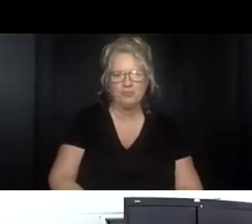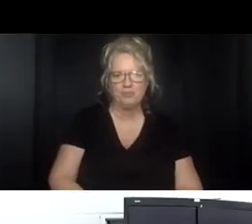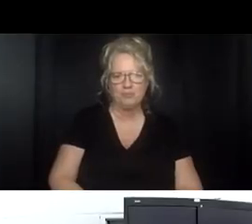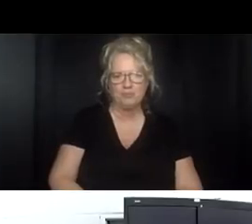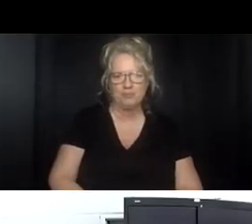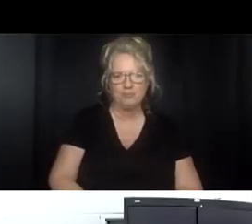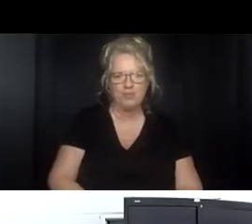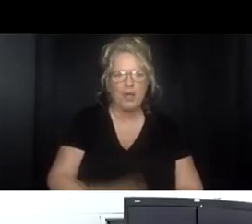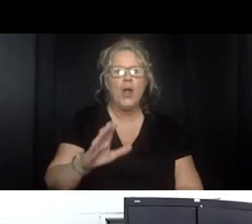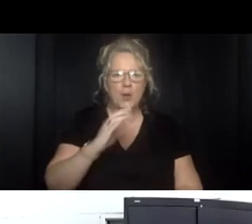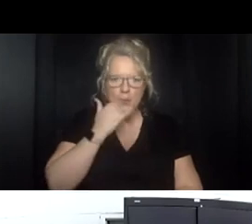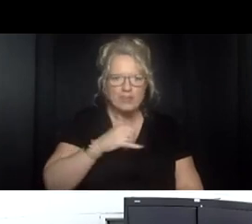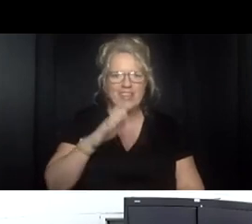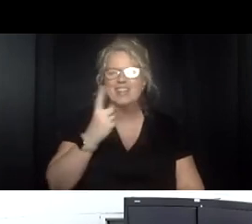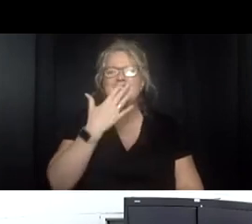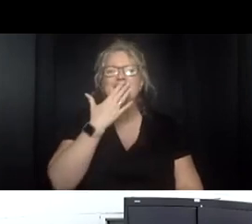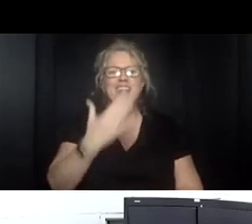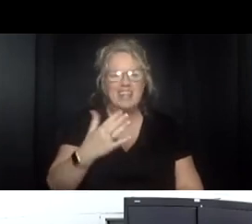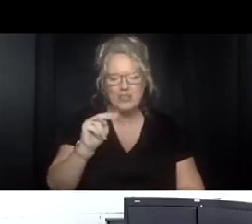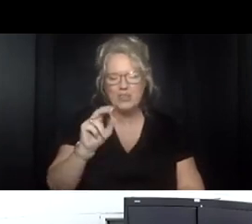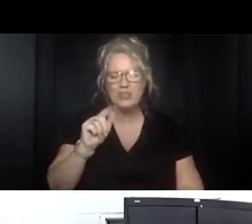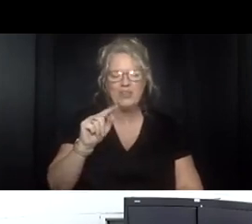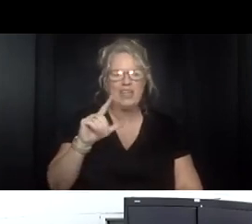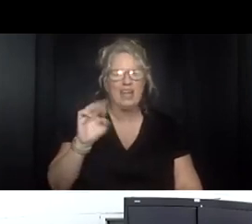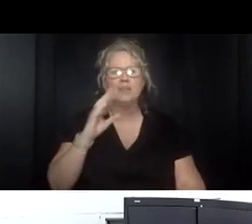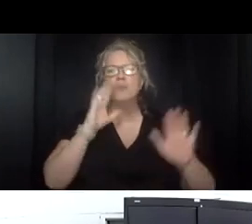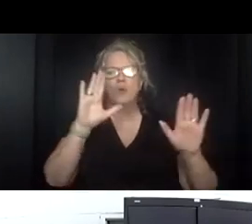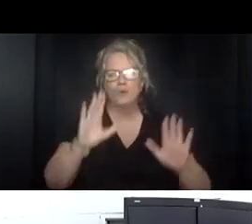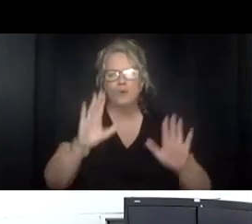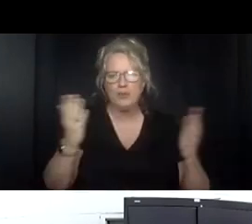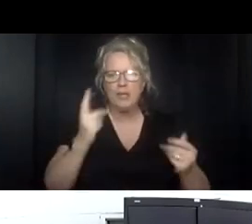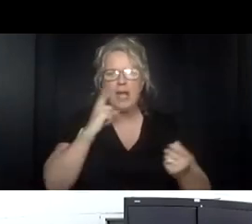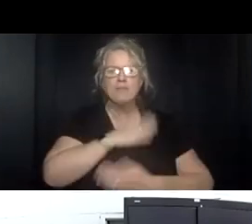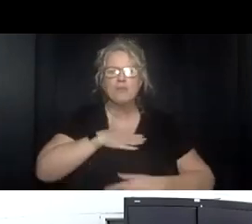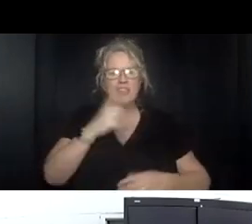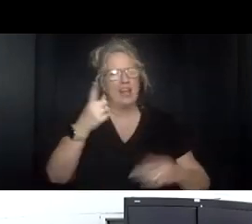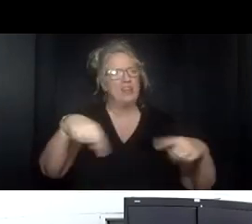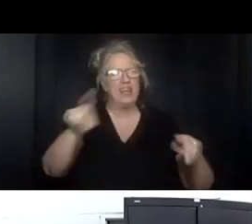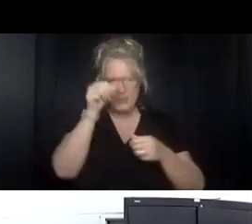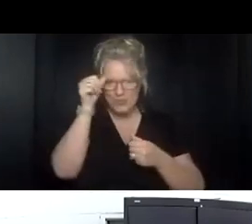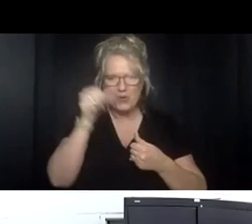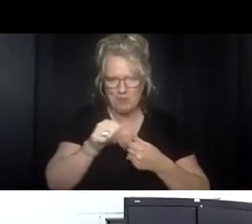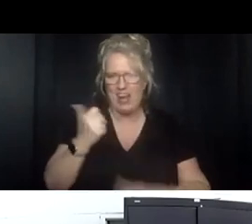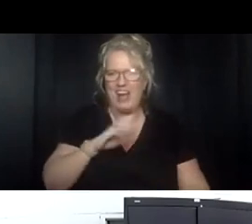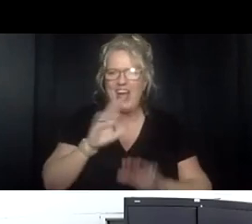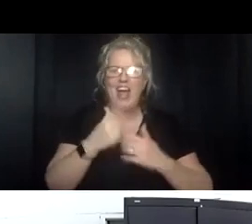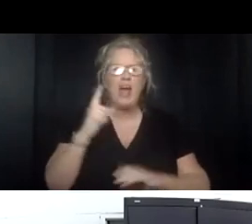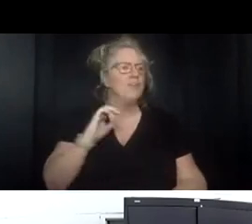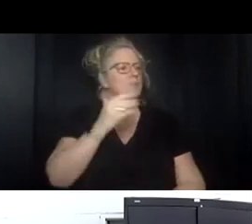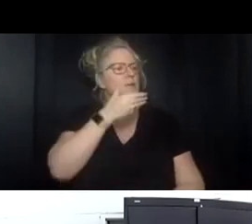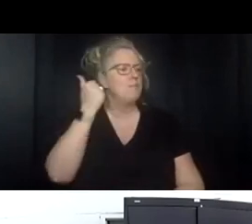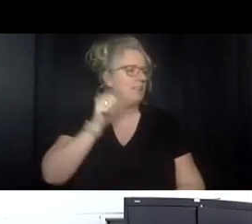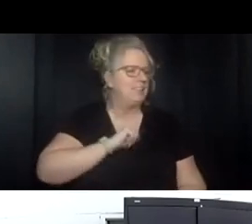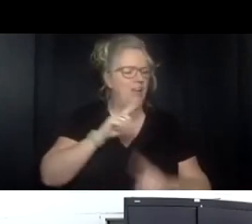oops thank you natalie's so great to be here and i appreciate you that you're reminding of us all how to be our best selves as we